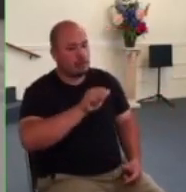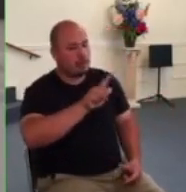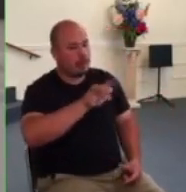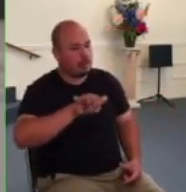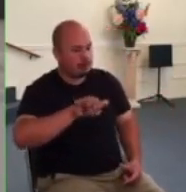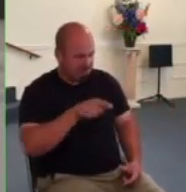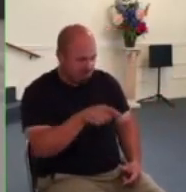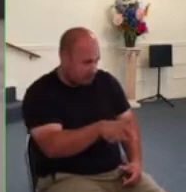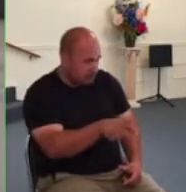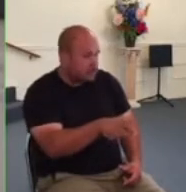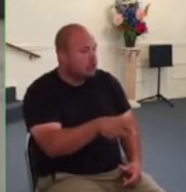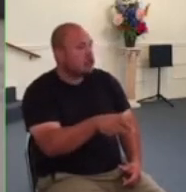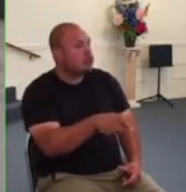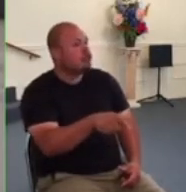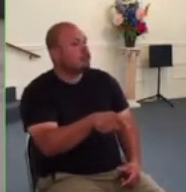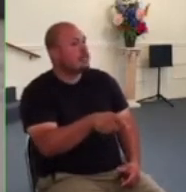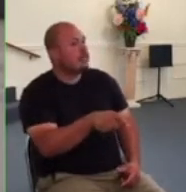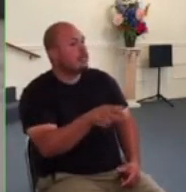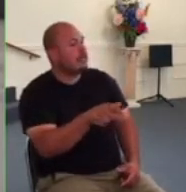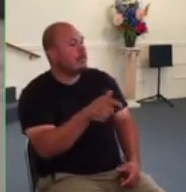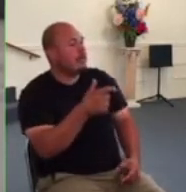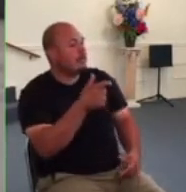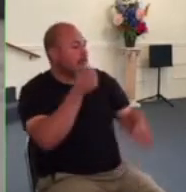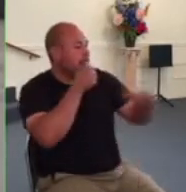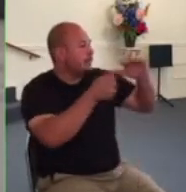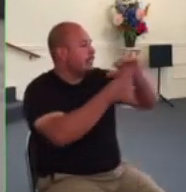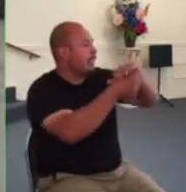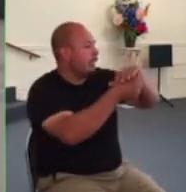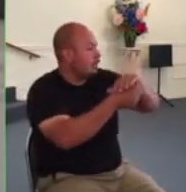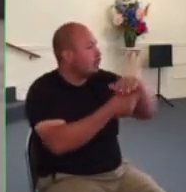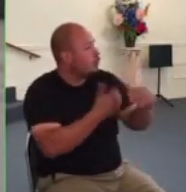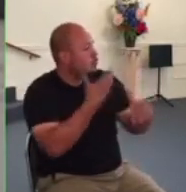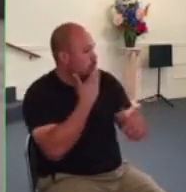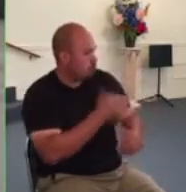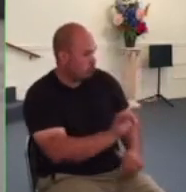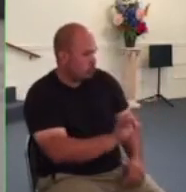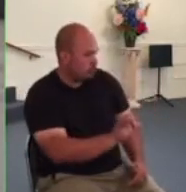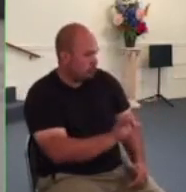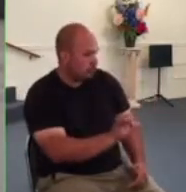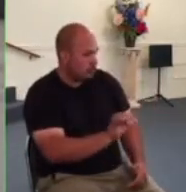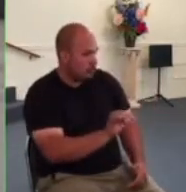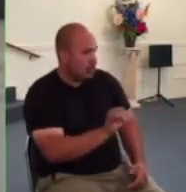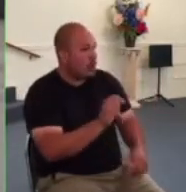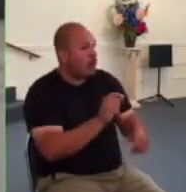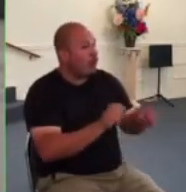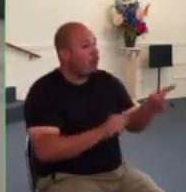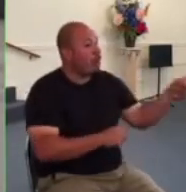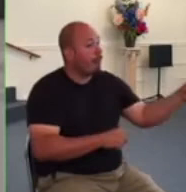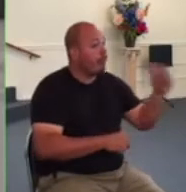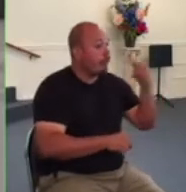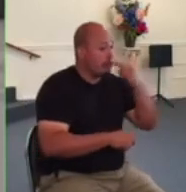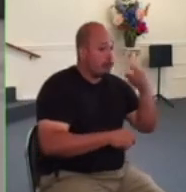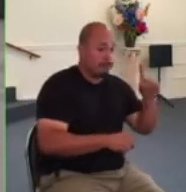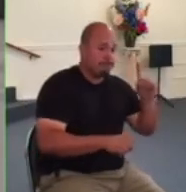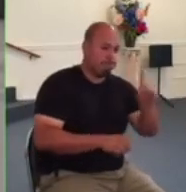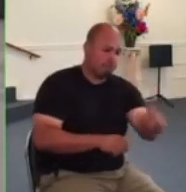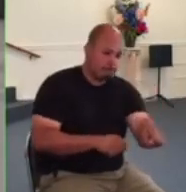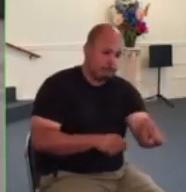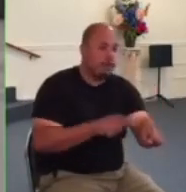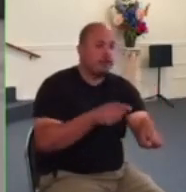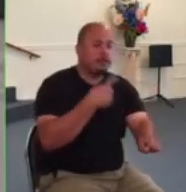her if she was hiding jews she felt that before god she could not tell a lie and so she said yes